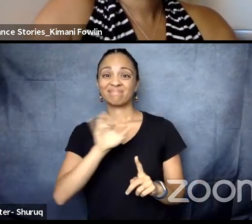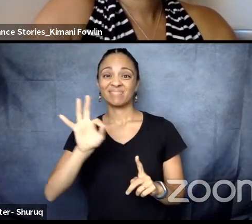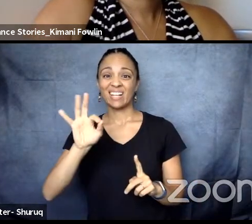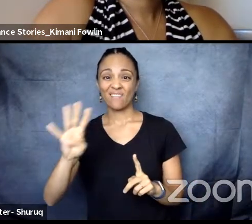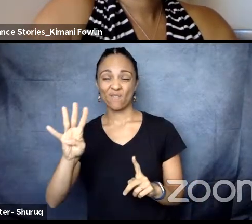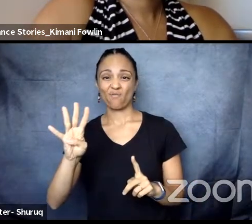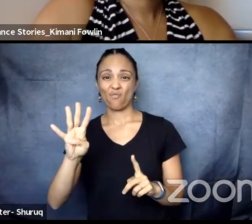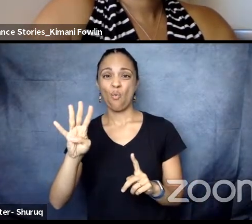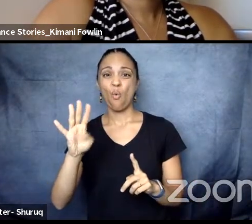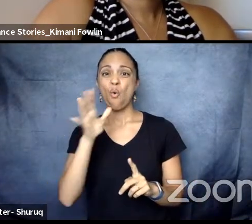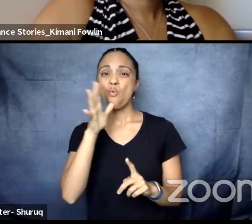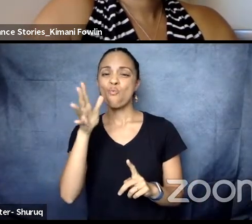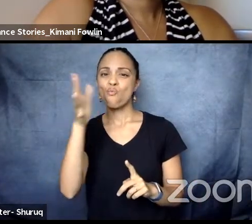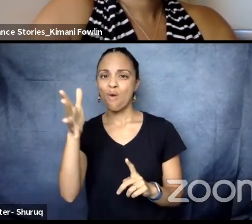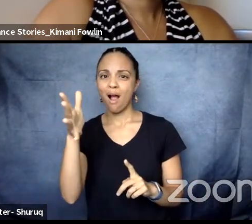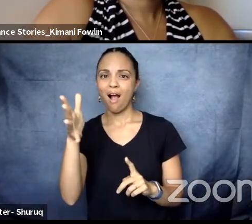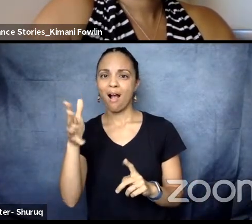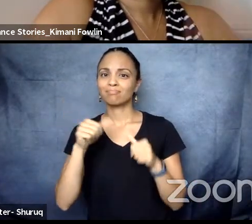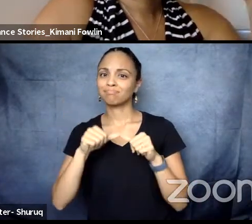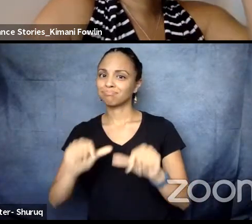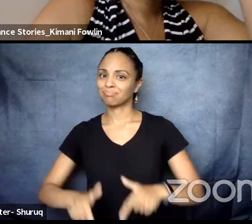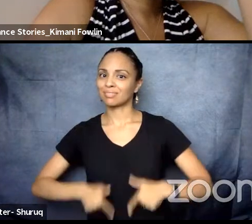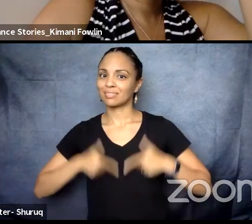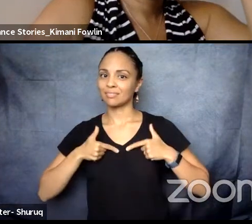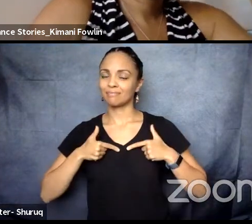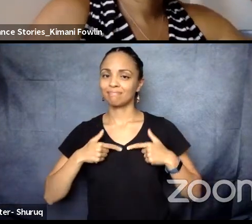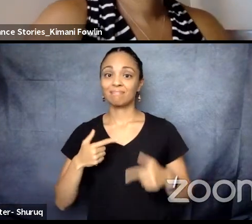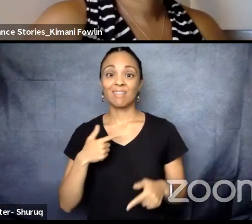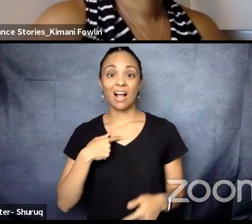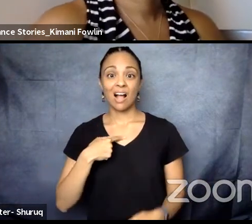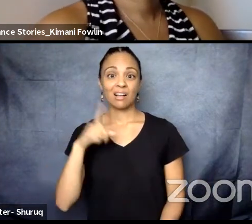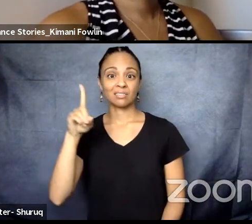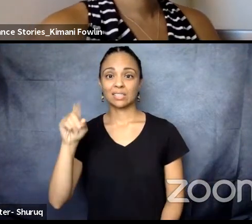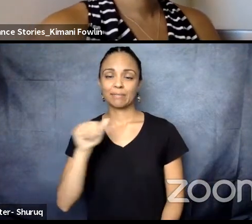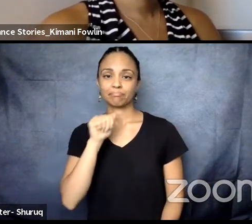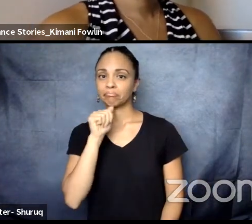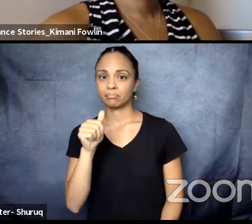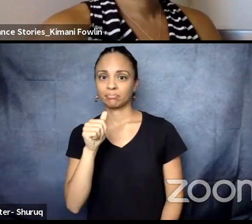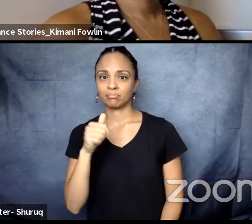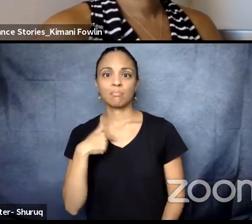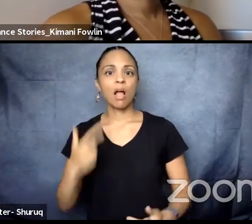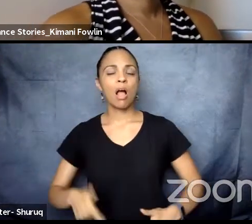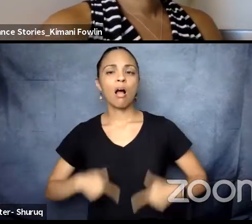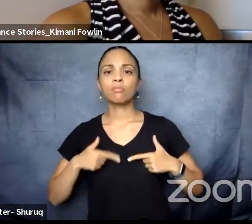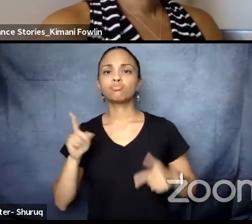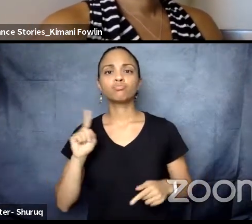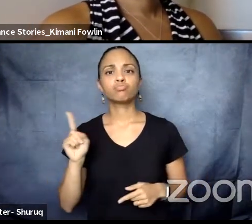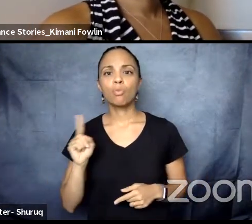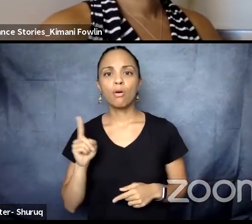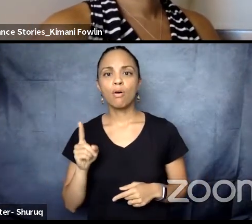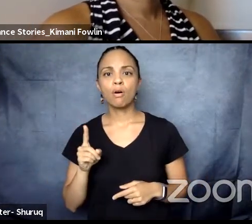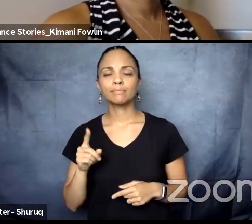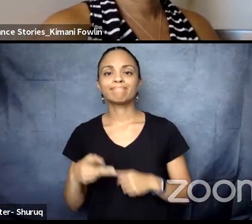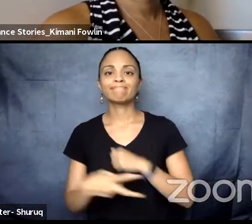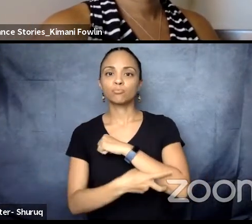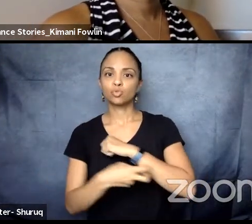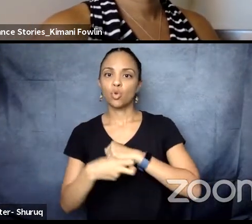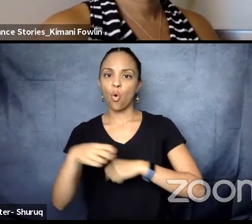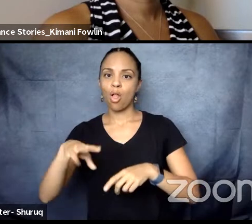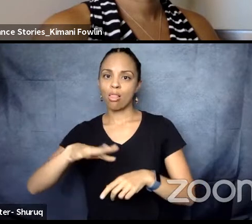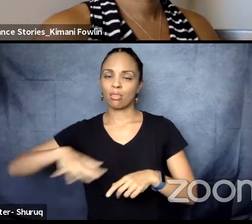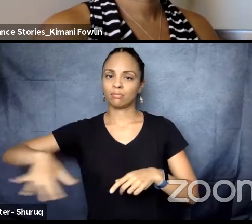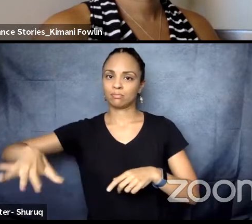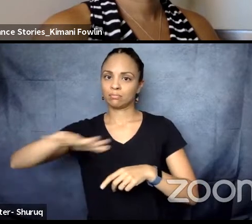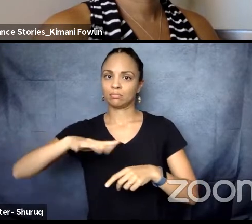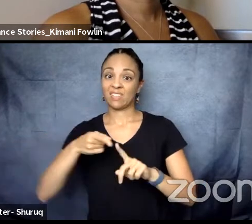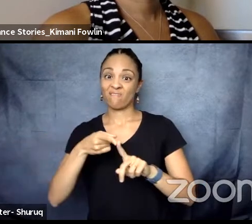I am a non-disabled Black woman. I live on the stolen land of the indigenous Lenape people, now